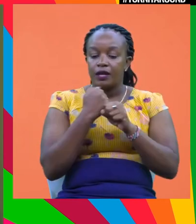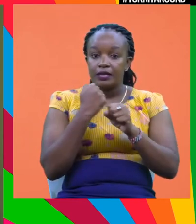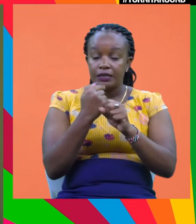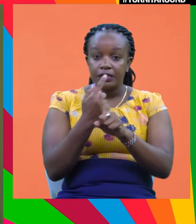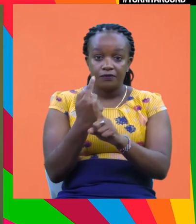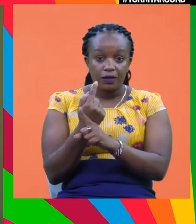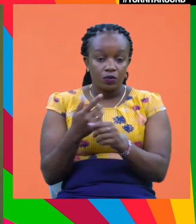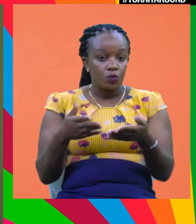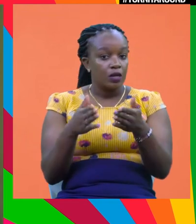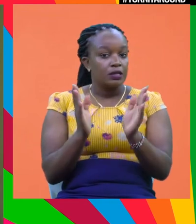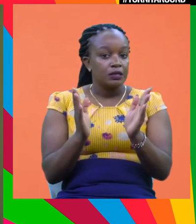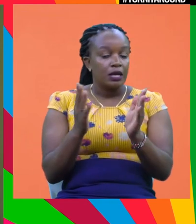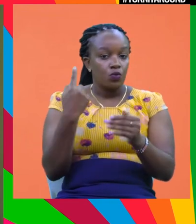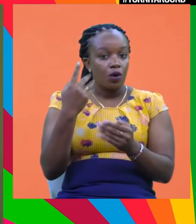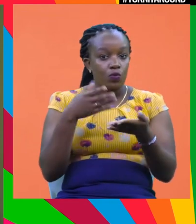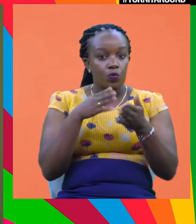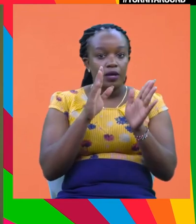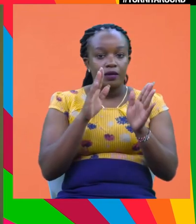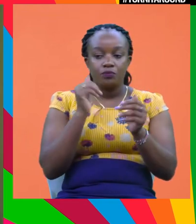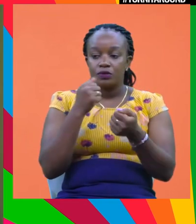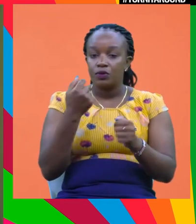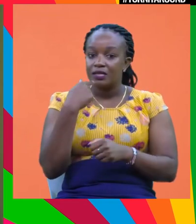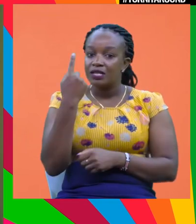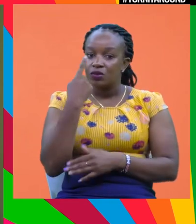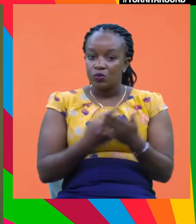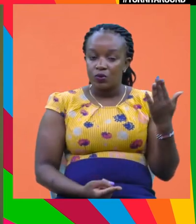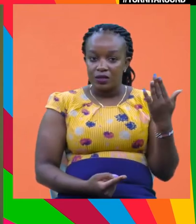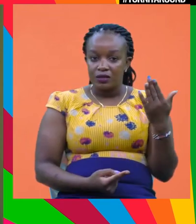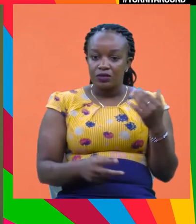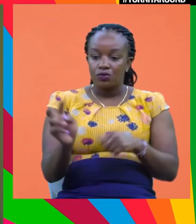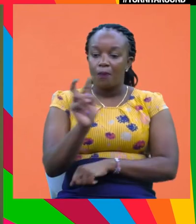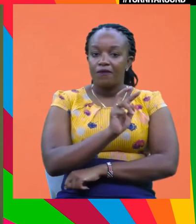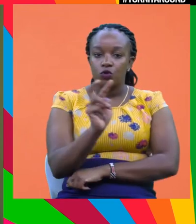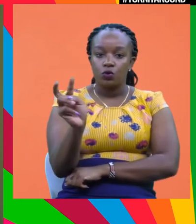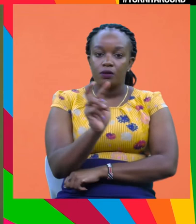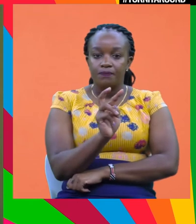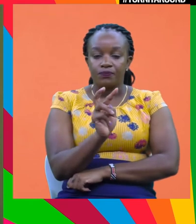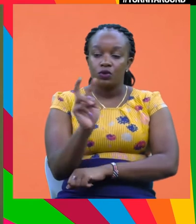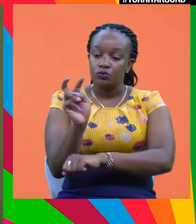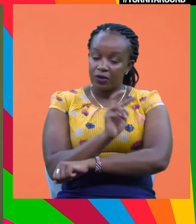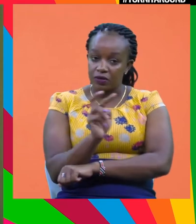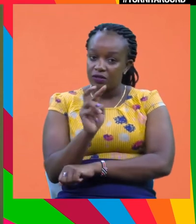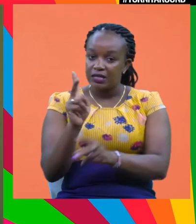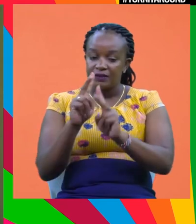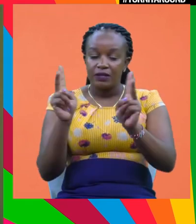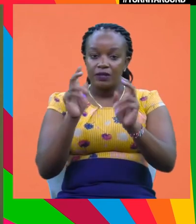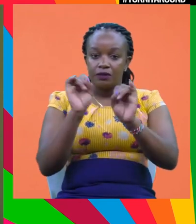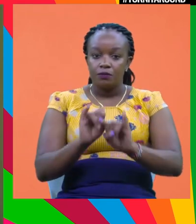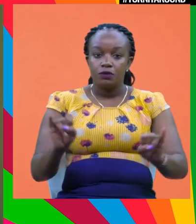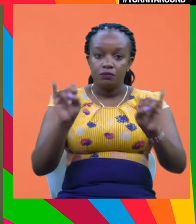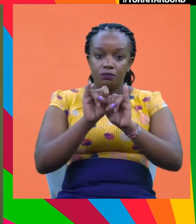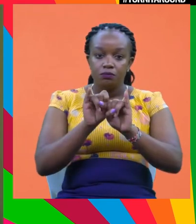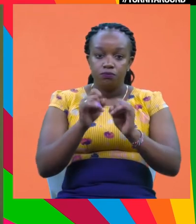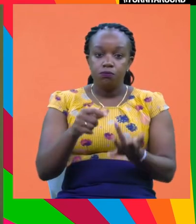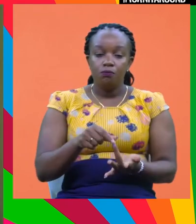different ways. But one way I would mention is through the supervision side. So when it comes, for example, to banks,